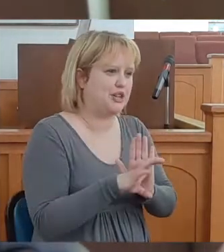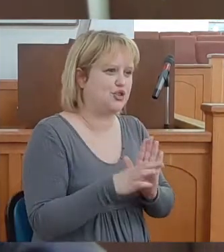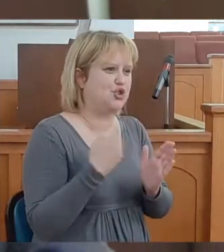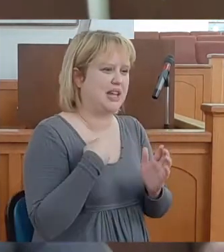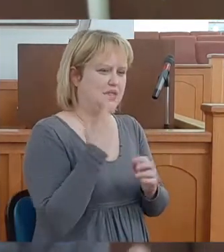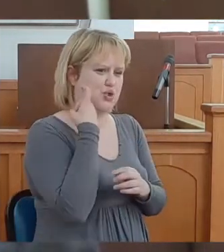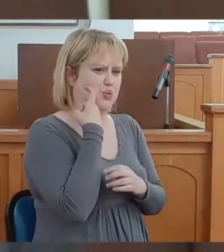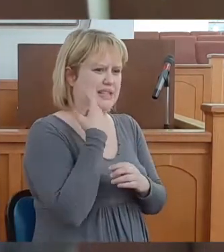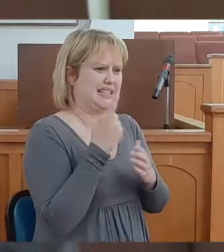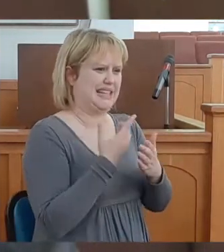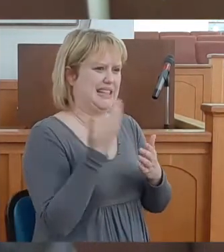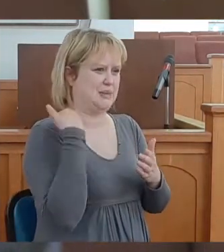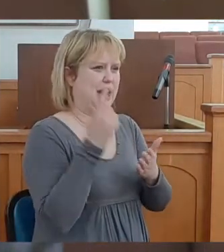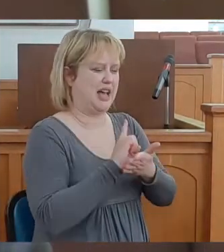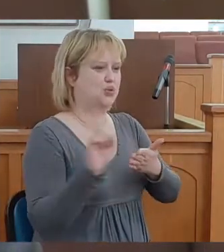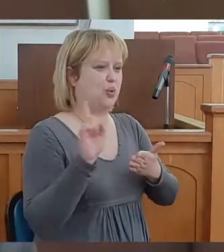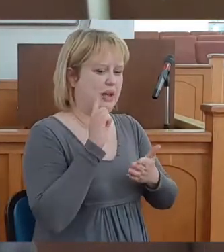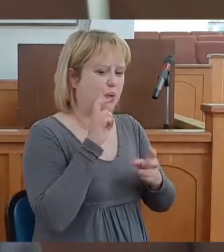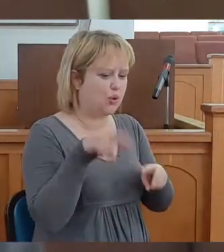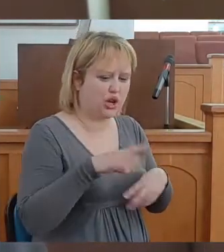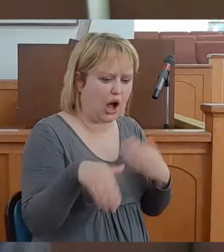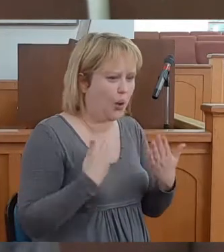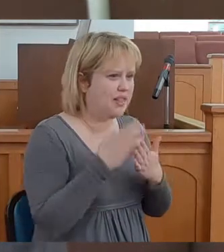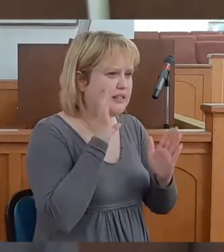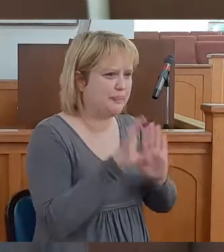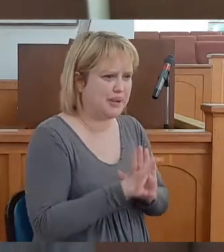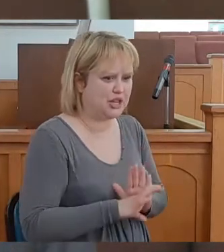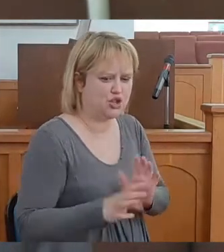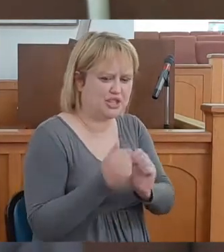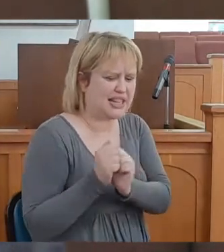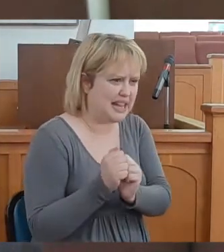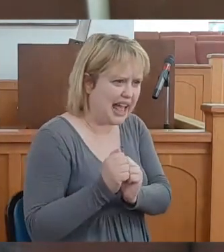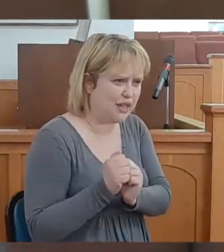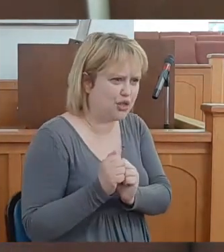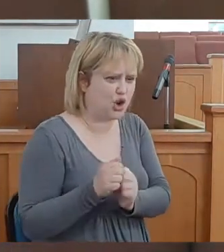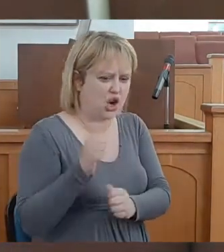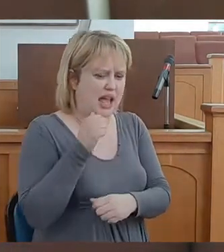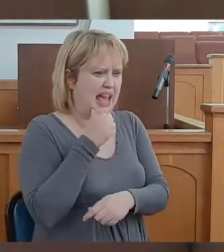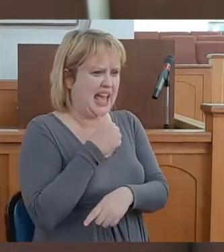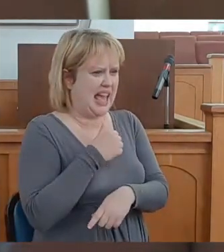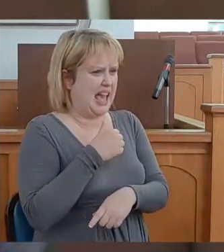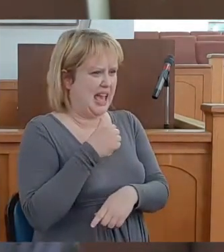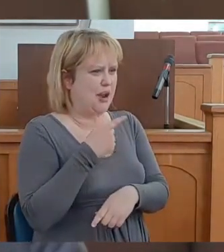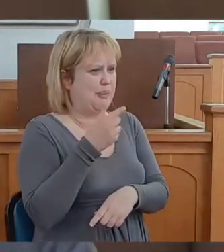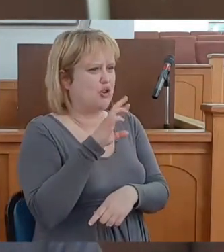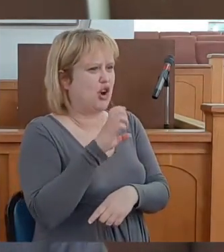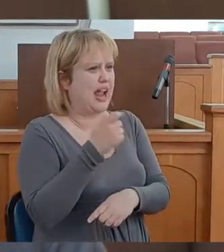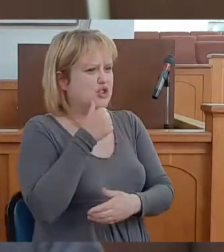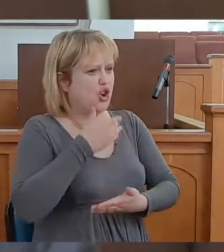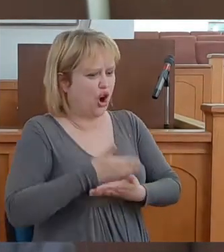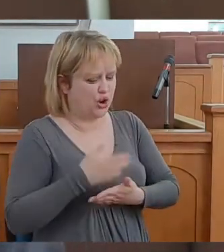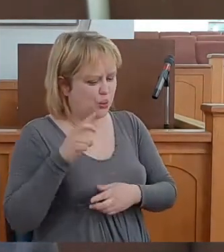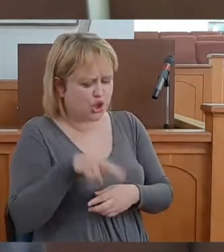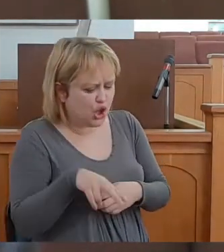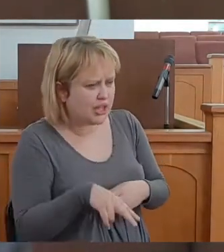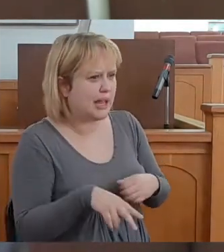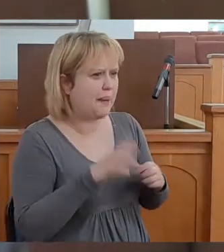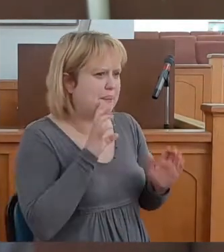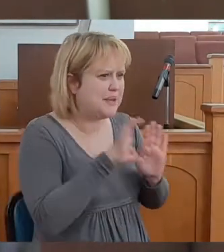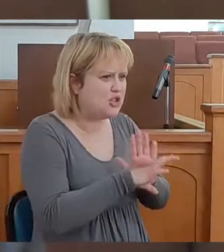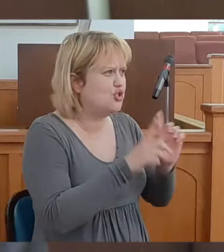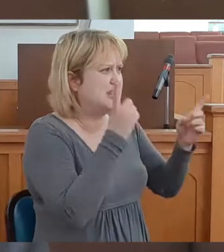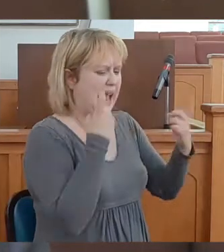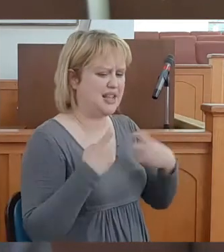was looking at all of these photographs and boy she just looking all through them and just asking questions.